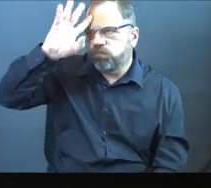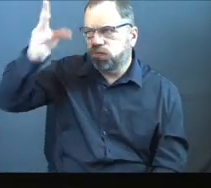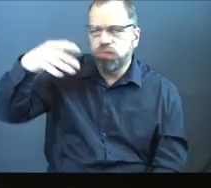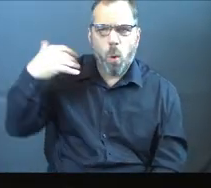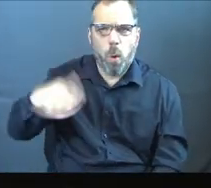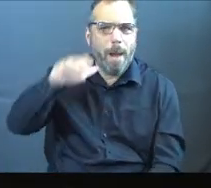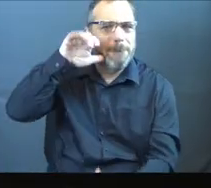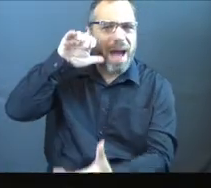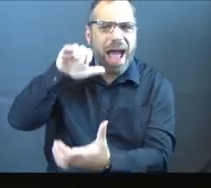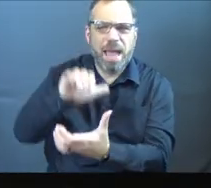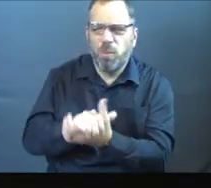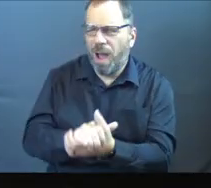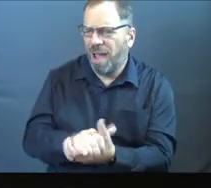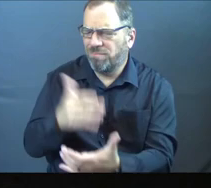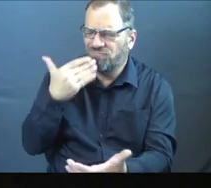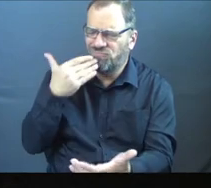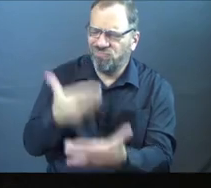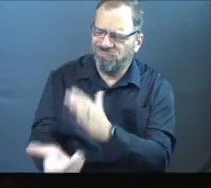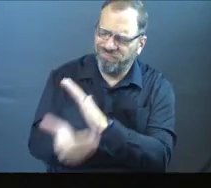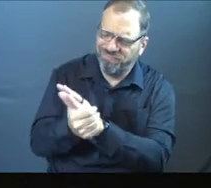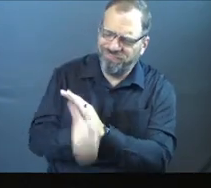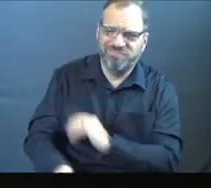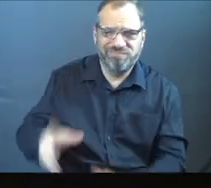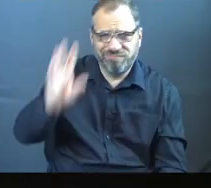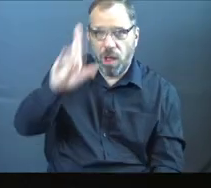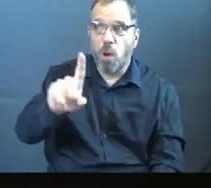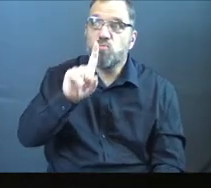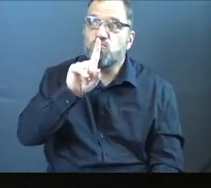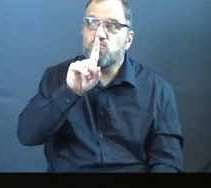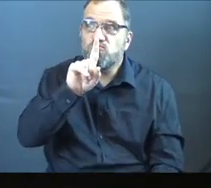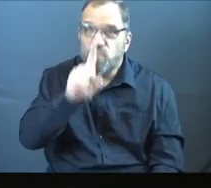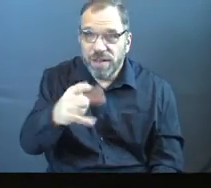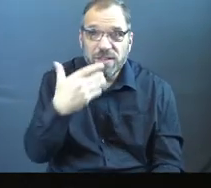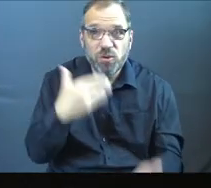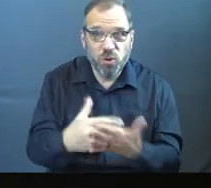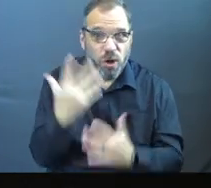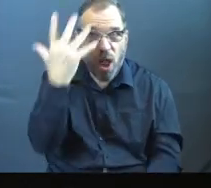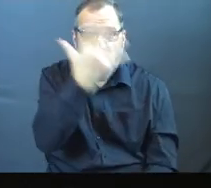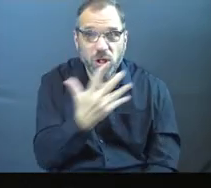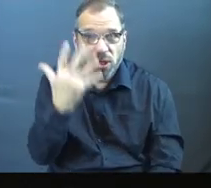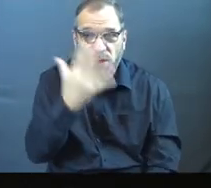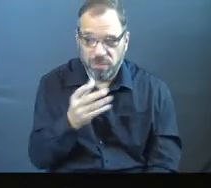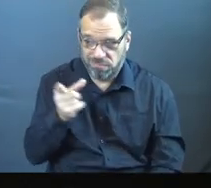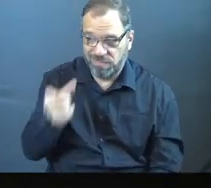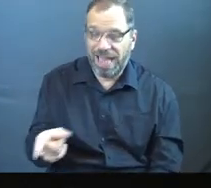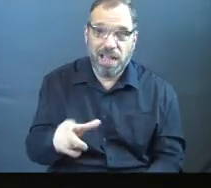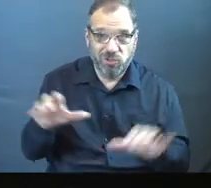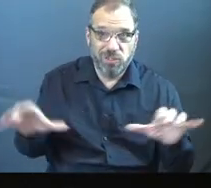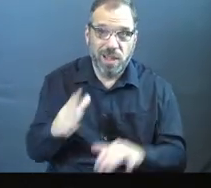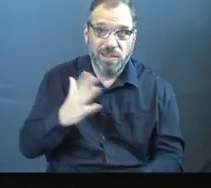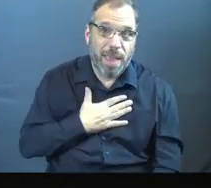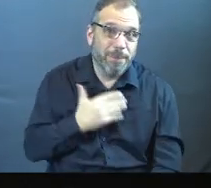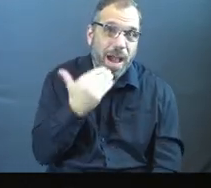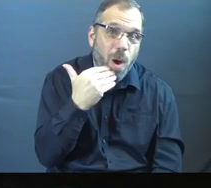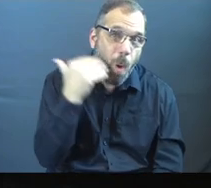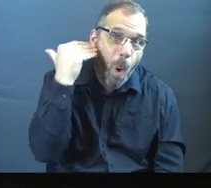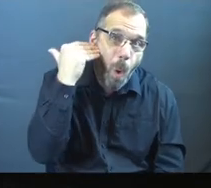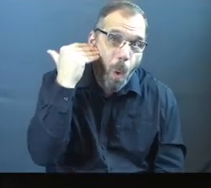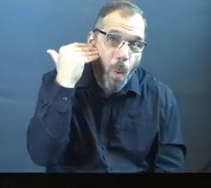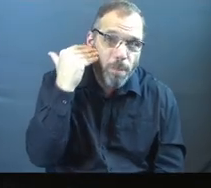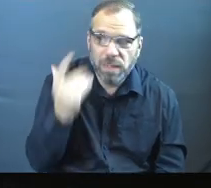okay? I'll just say that. My wife is very good at making things look really good, okay? And so she does that a lot in our home.